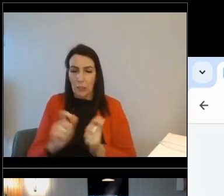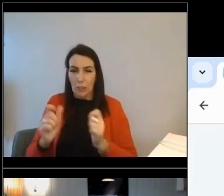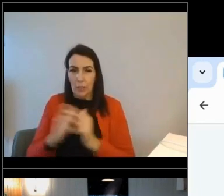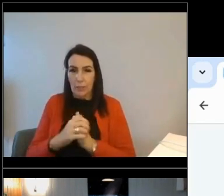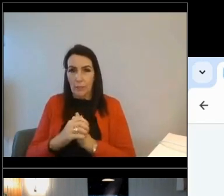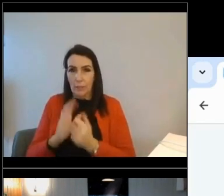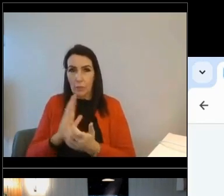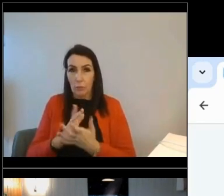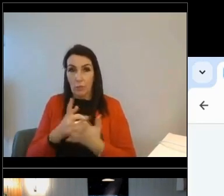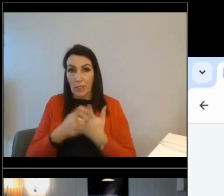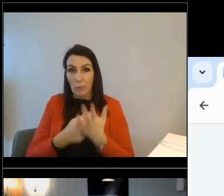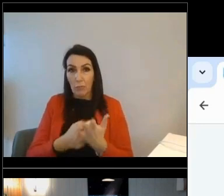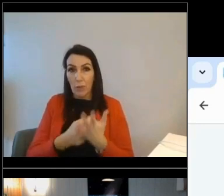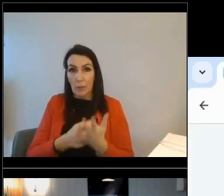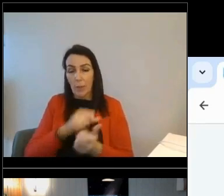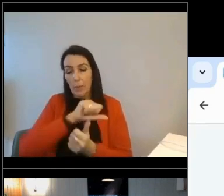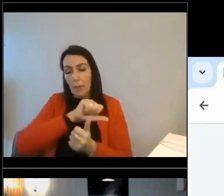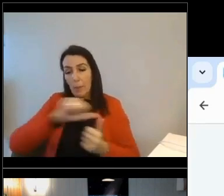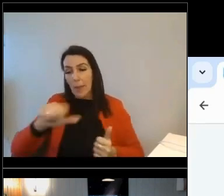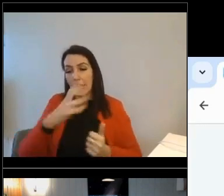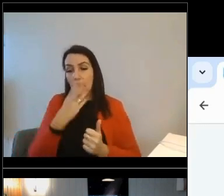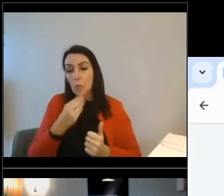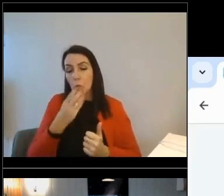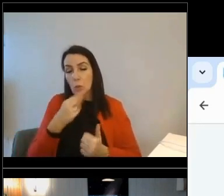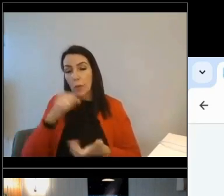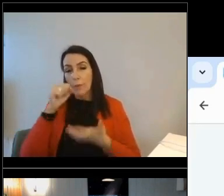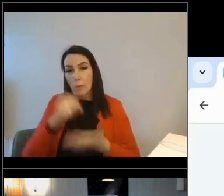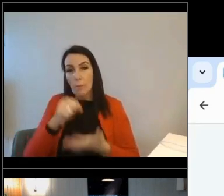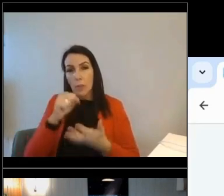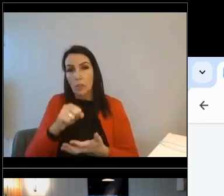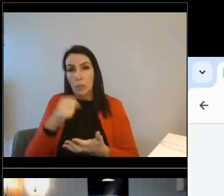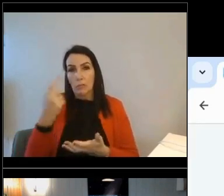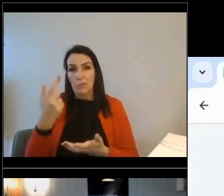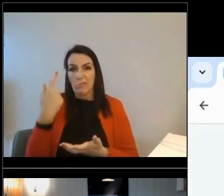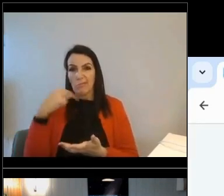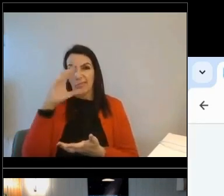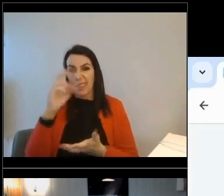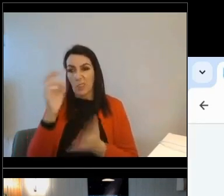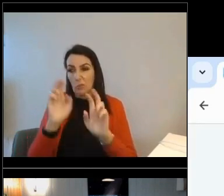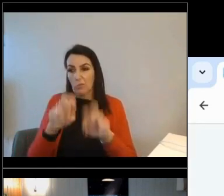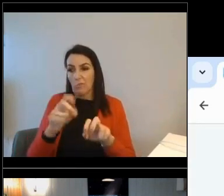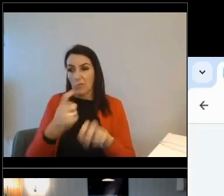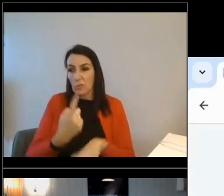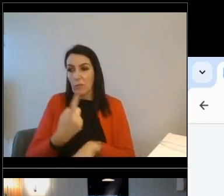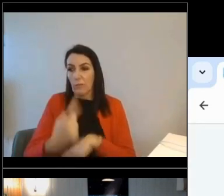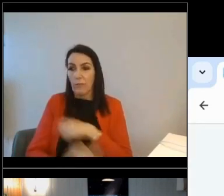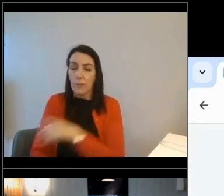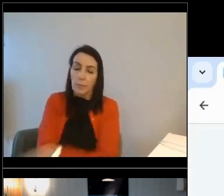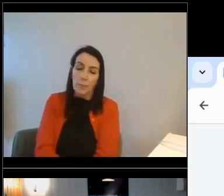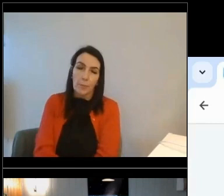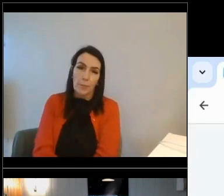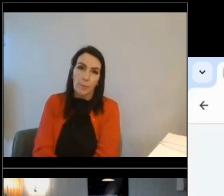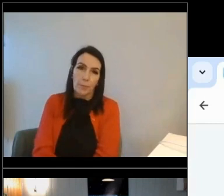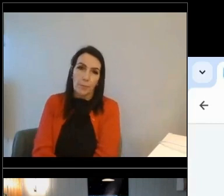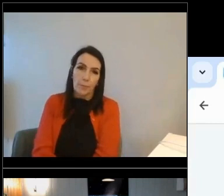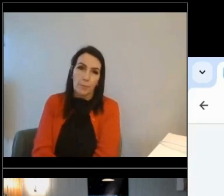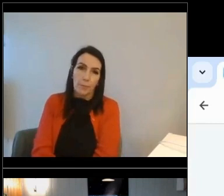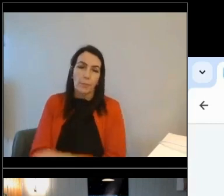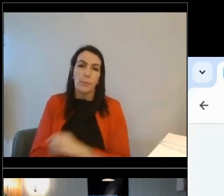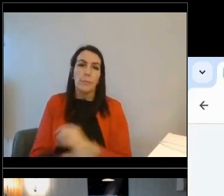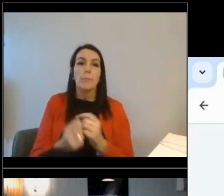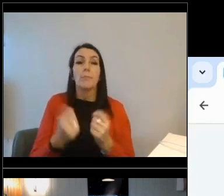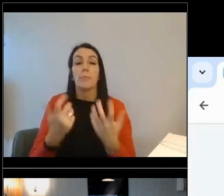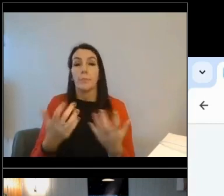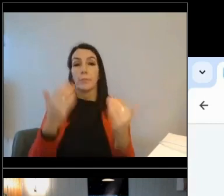recommends the best use of the budget that somebody has given it based upon their driver. And then so the final two things,